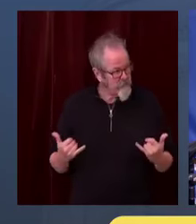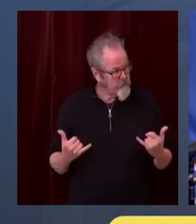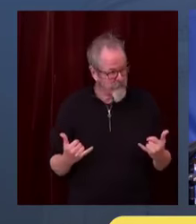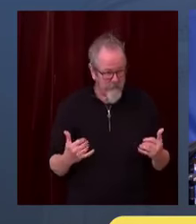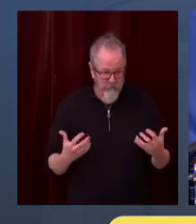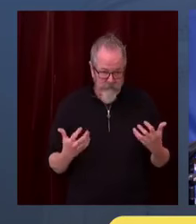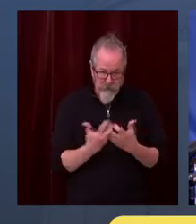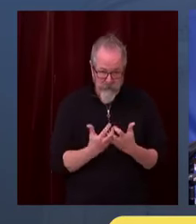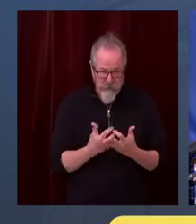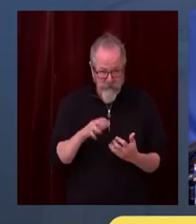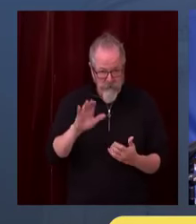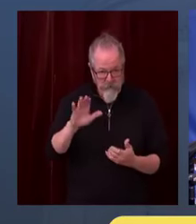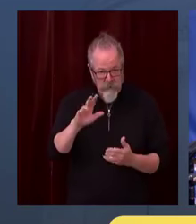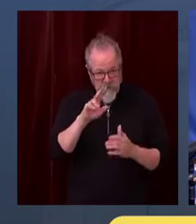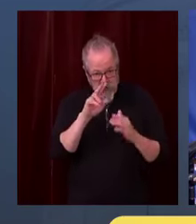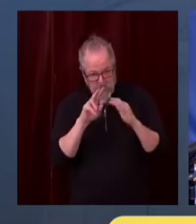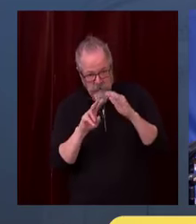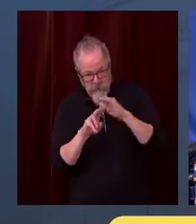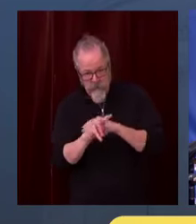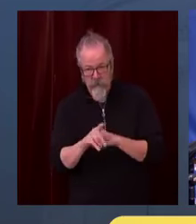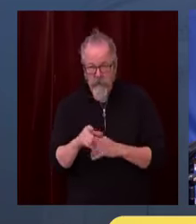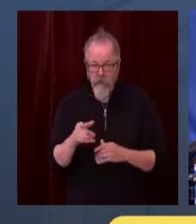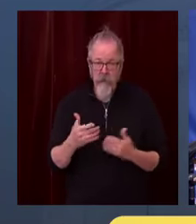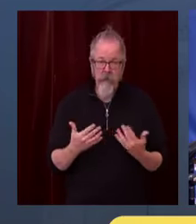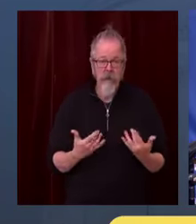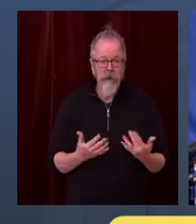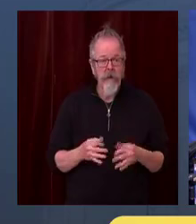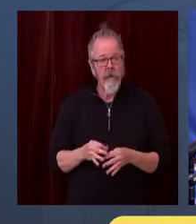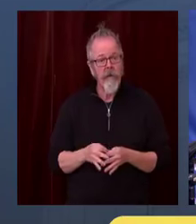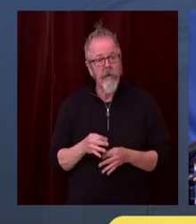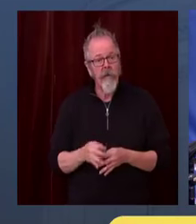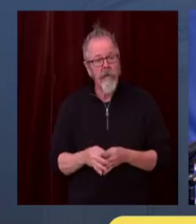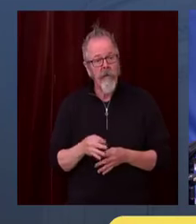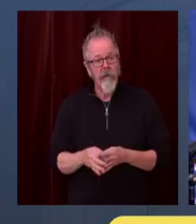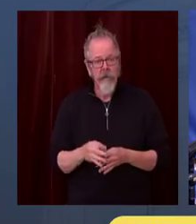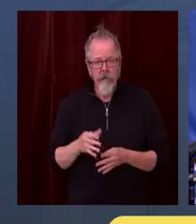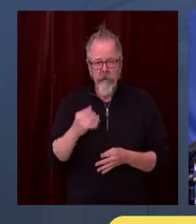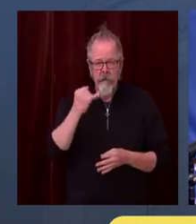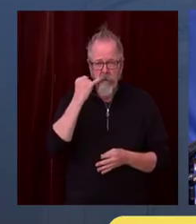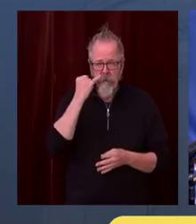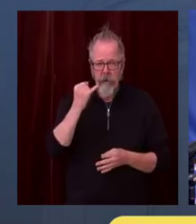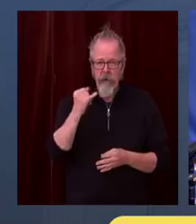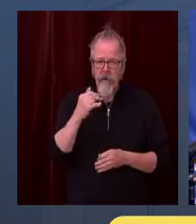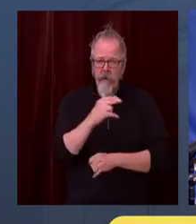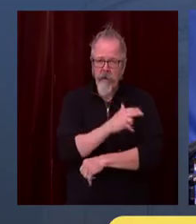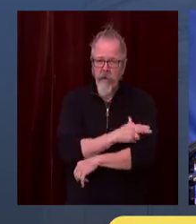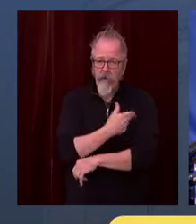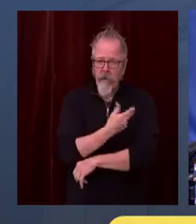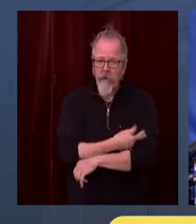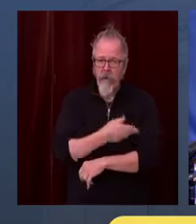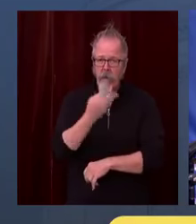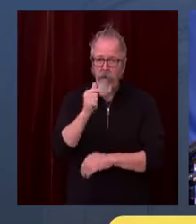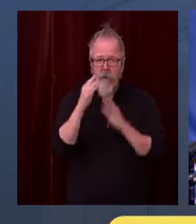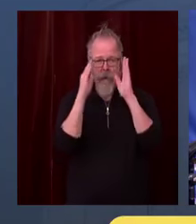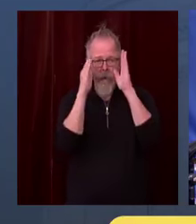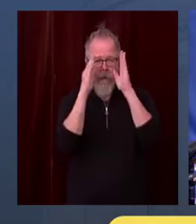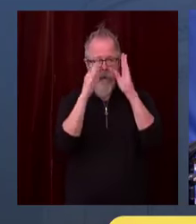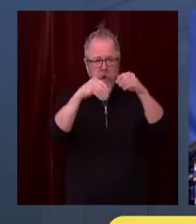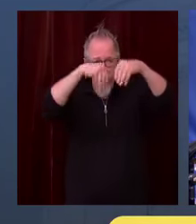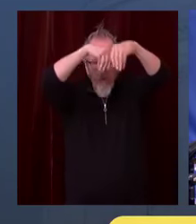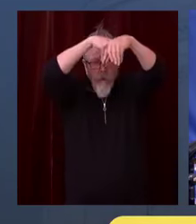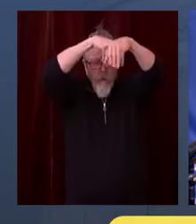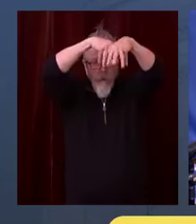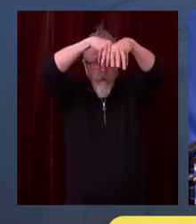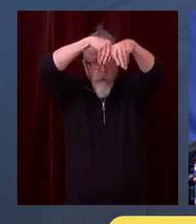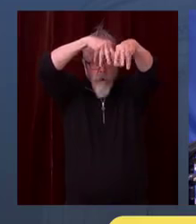be thankful for among many blessings this year. And that is, this is under our control. This is